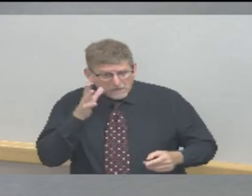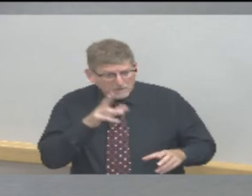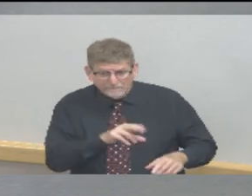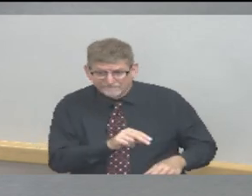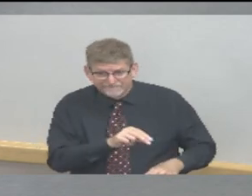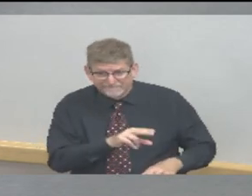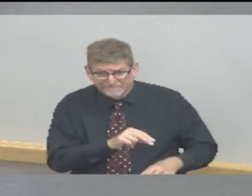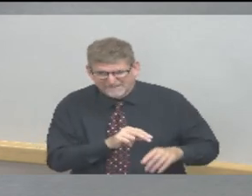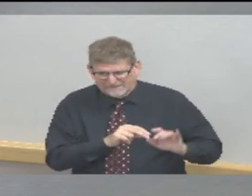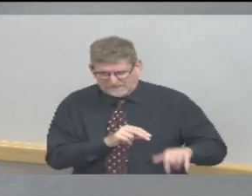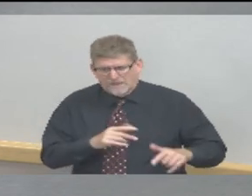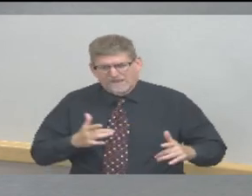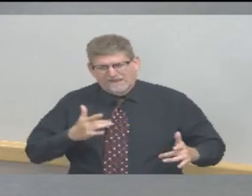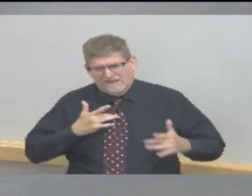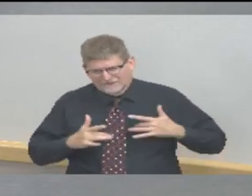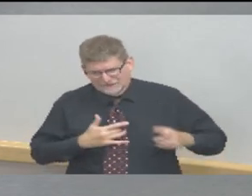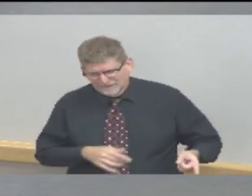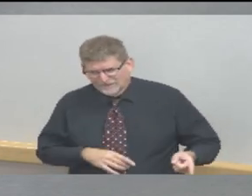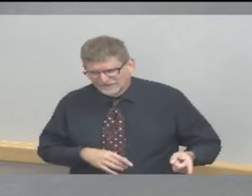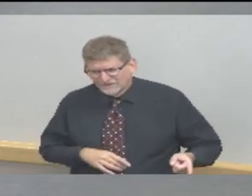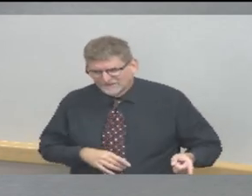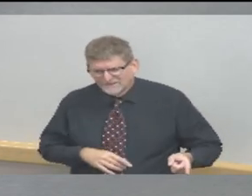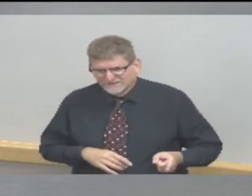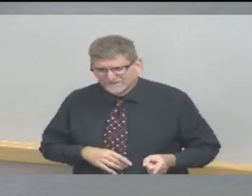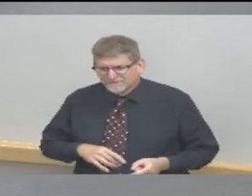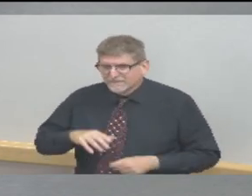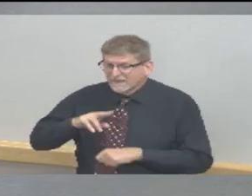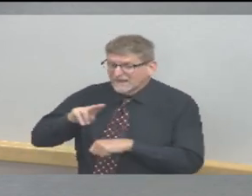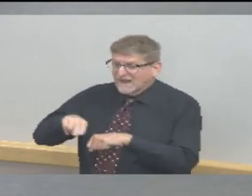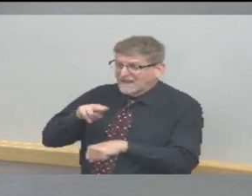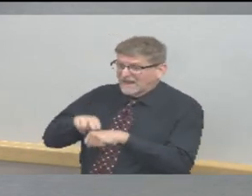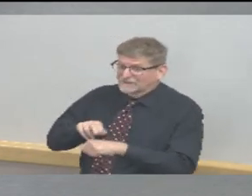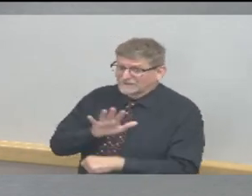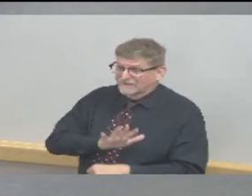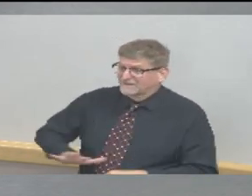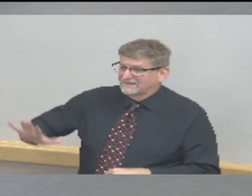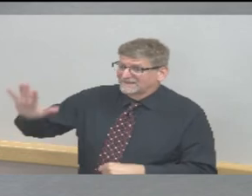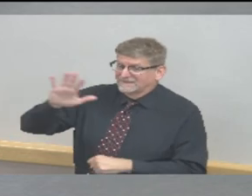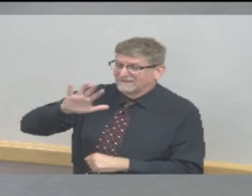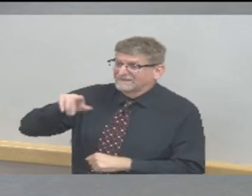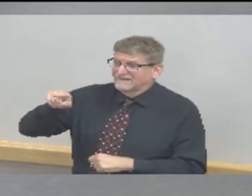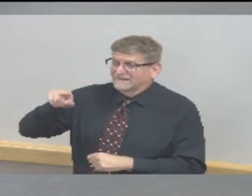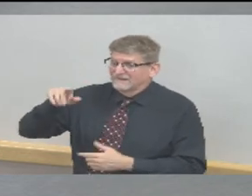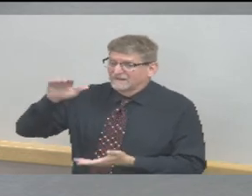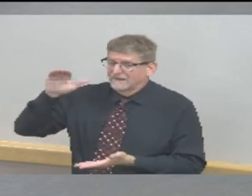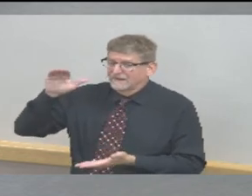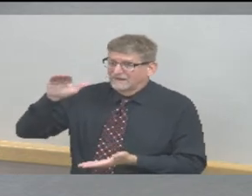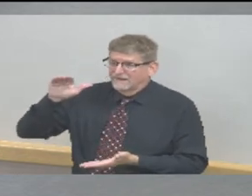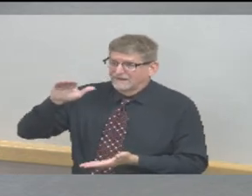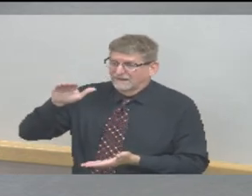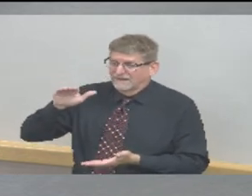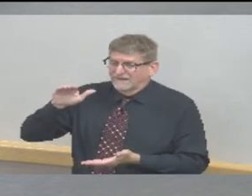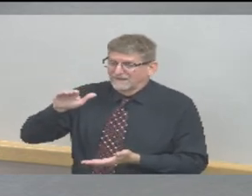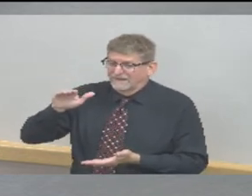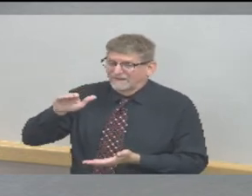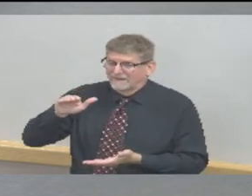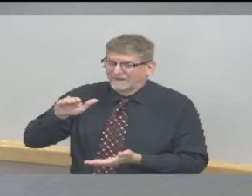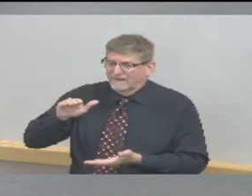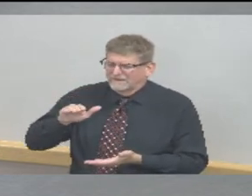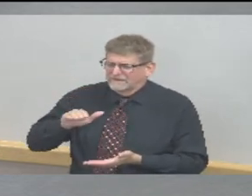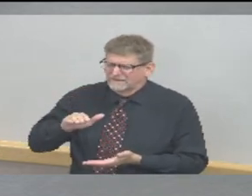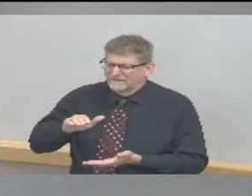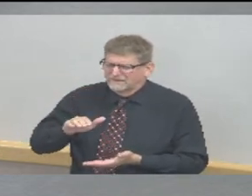I want to encourage people to reach out to their primary care providers and make sure that we're